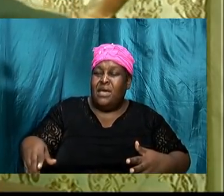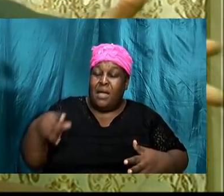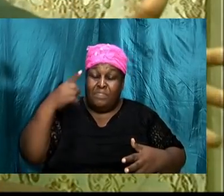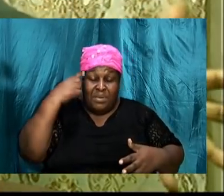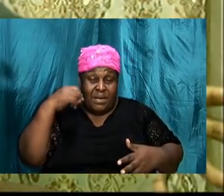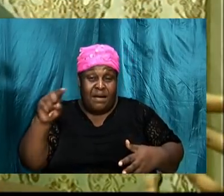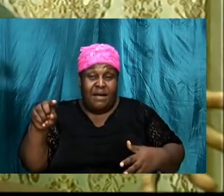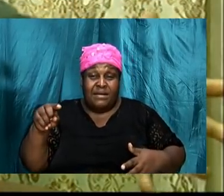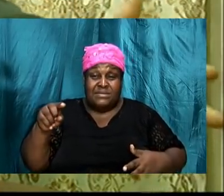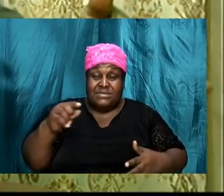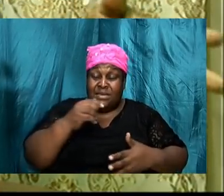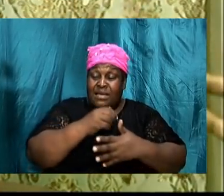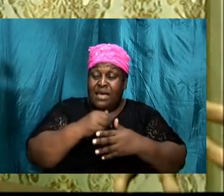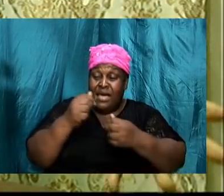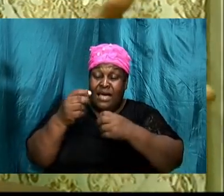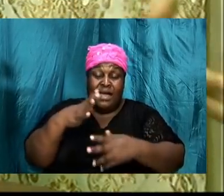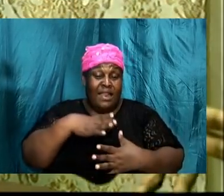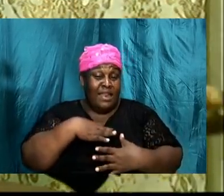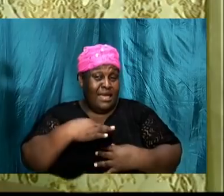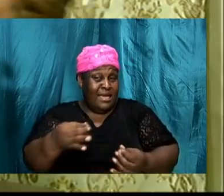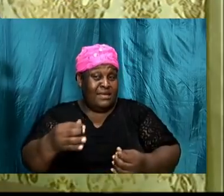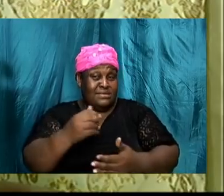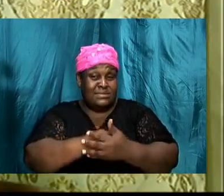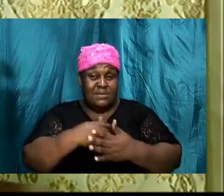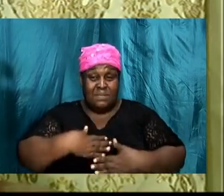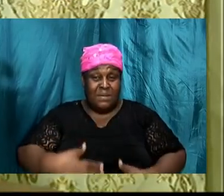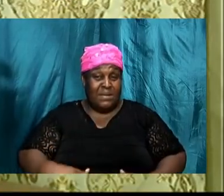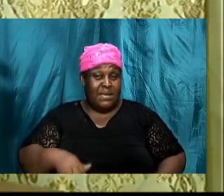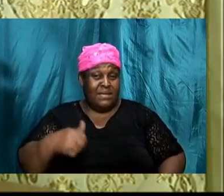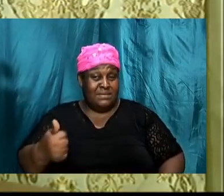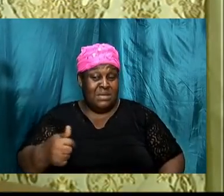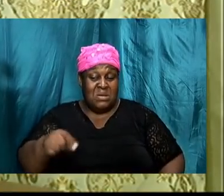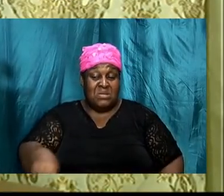somebody else I say look here this is the one I like